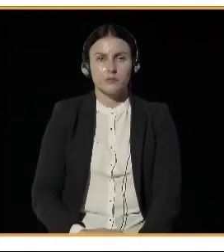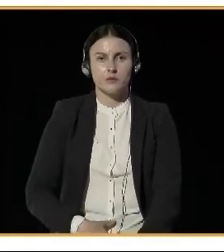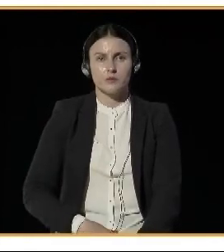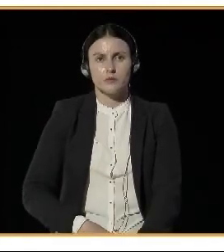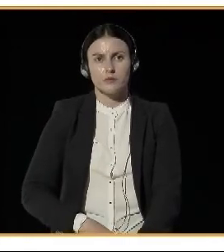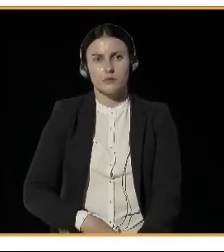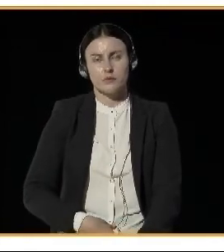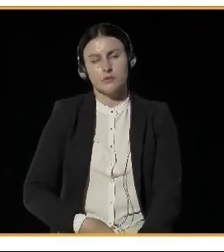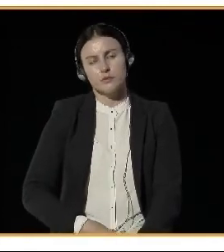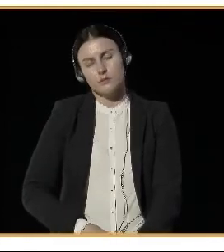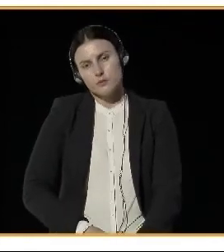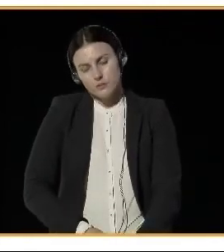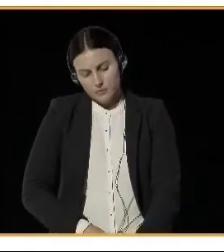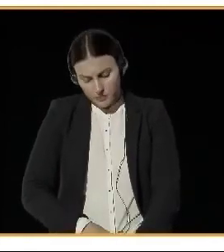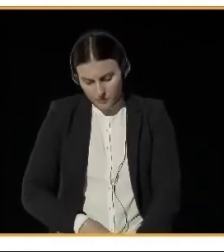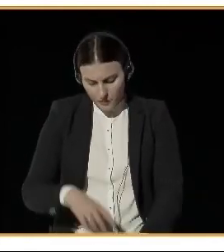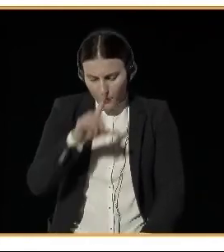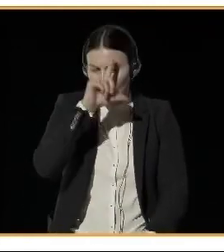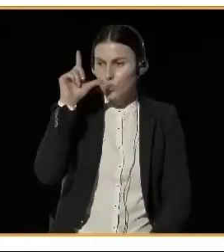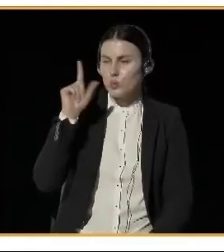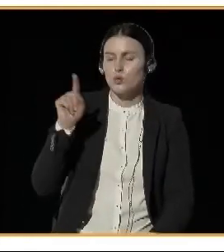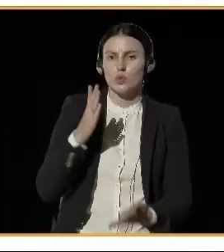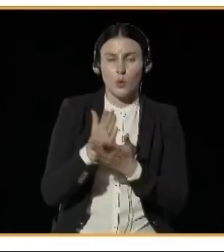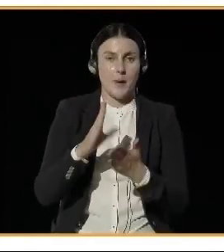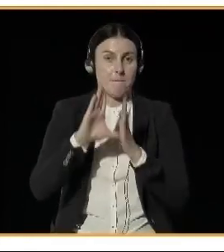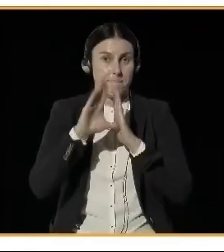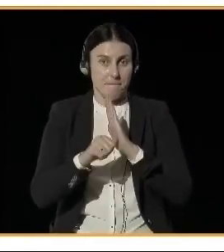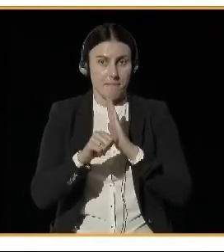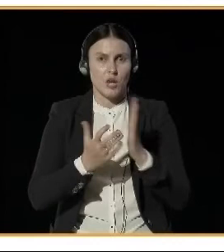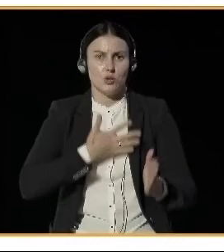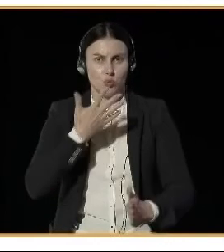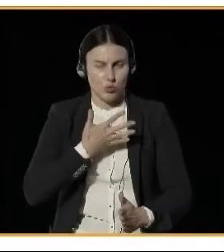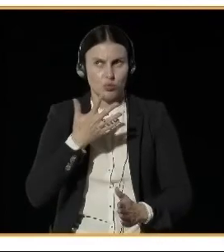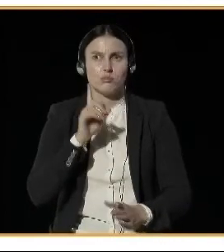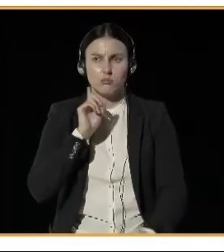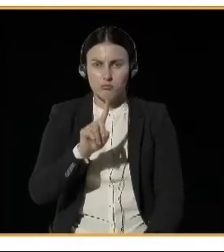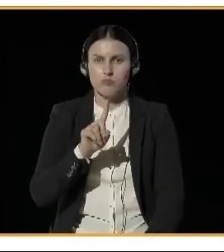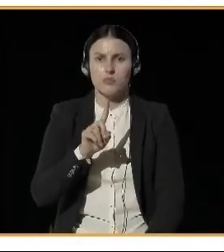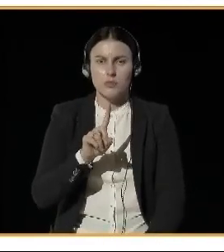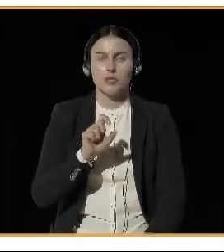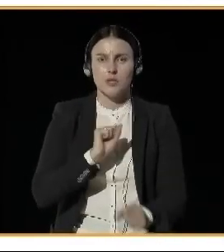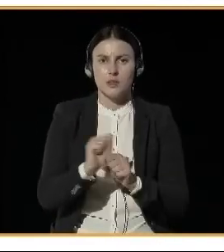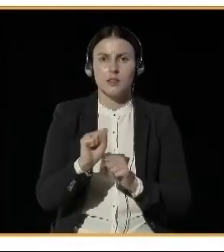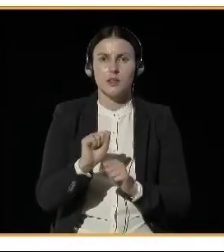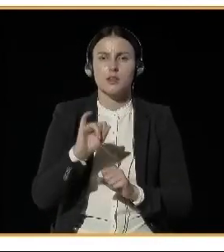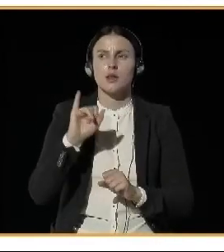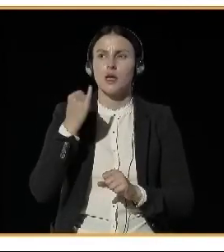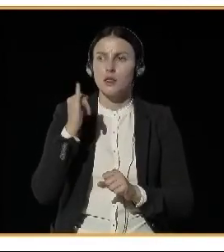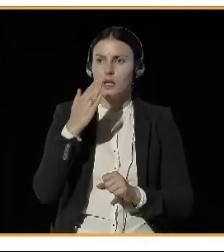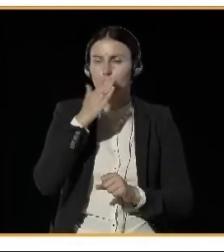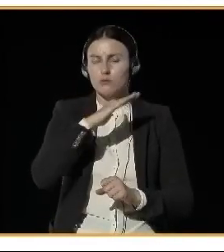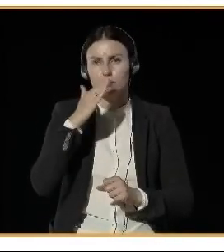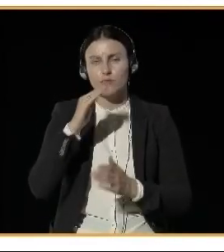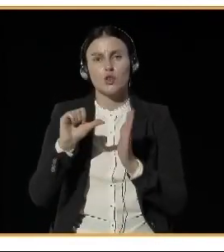because the people inside, they start to realize that the environment has really improved. It's made the city a better place to live.